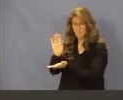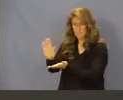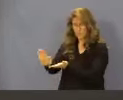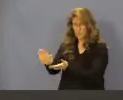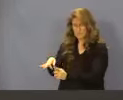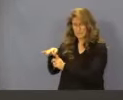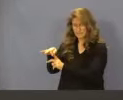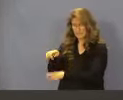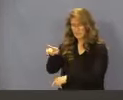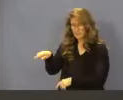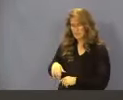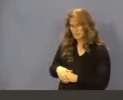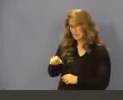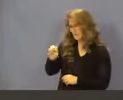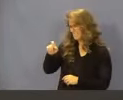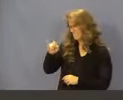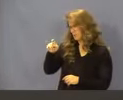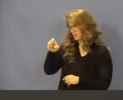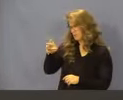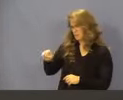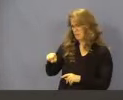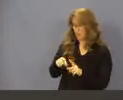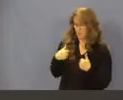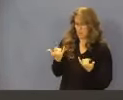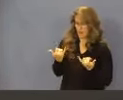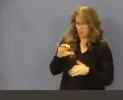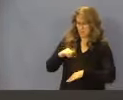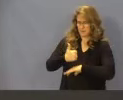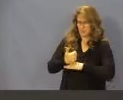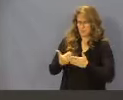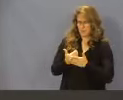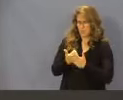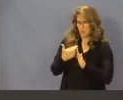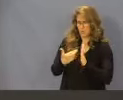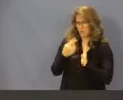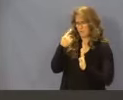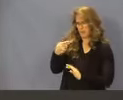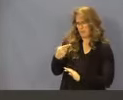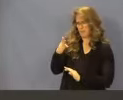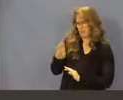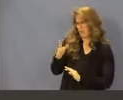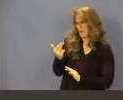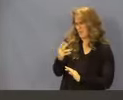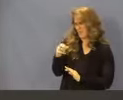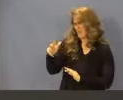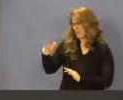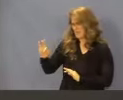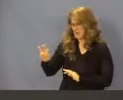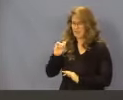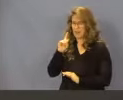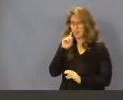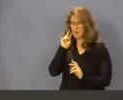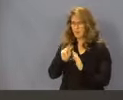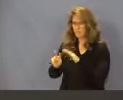And we currently are in the process of developing new rules for implementing HP 1339. We're looking forward to working with the board and engaging our